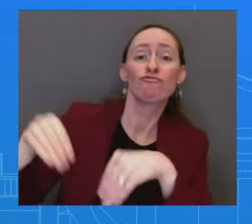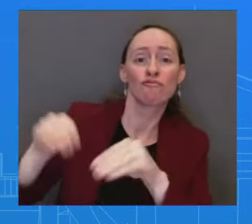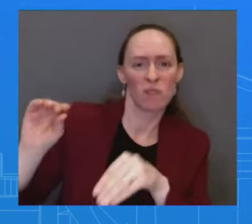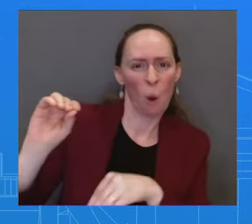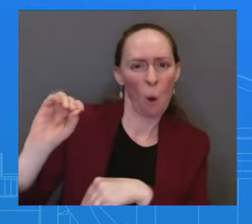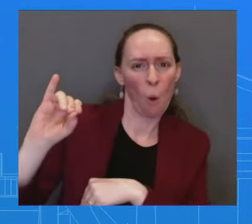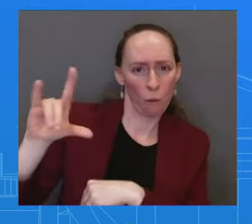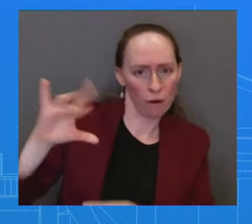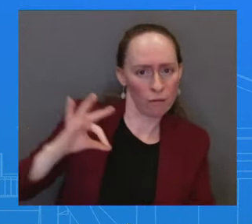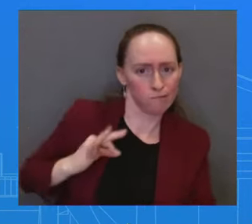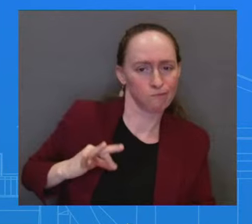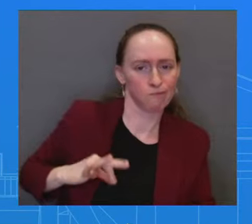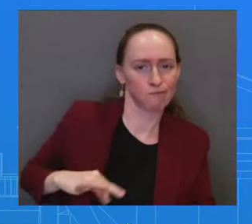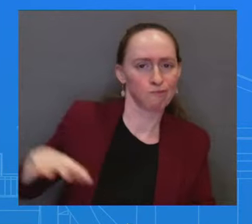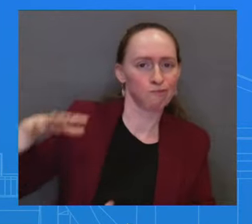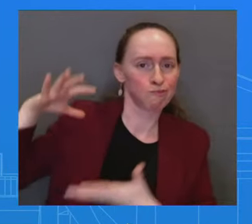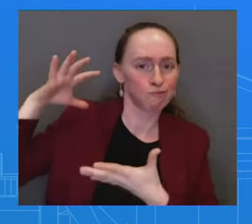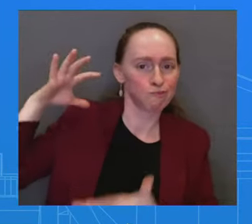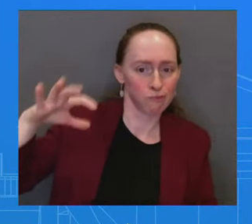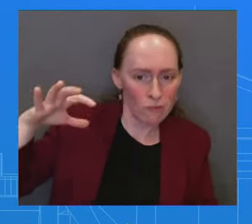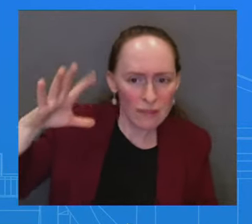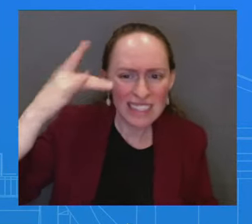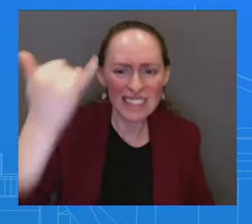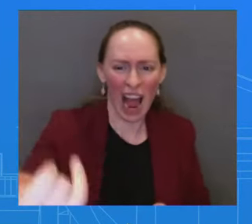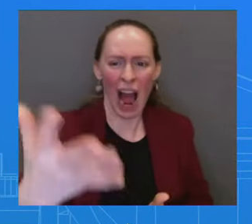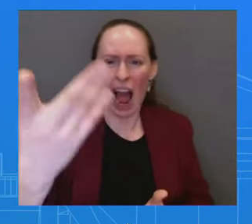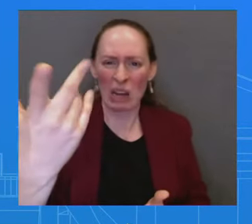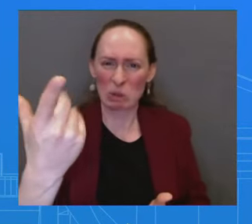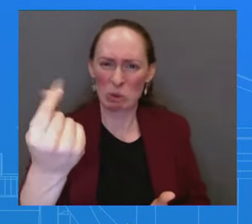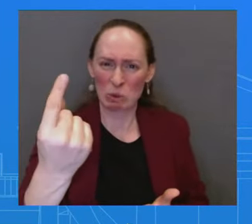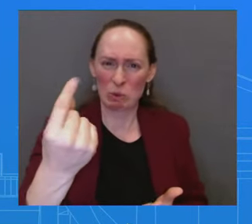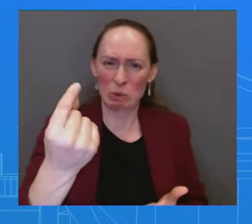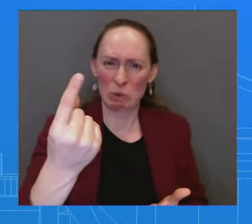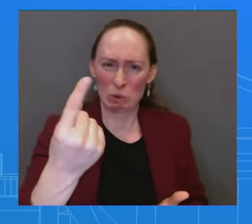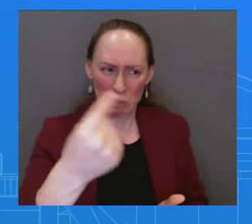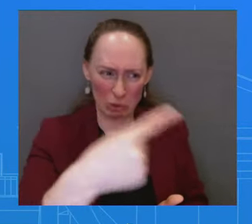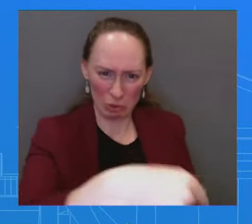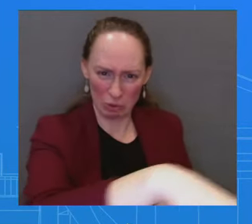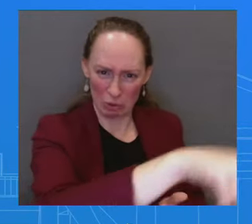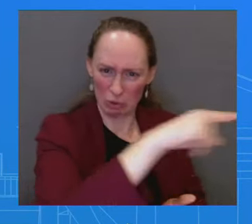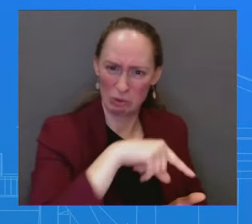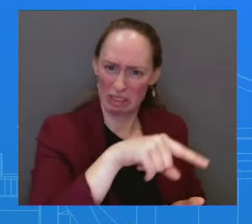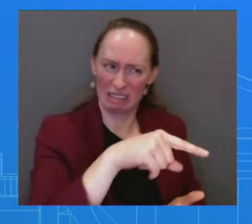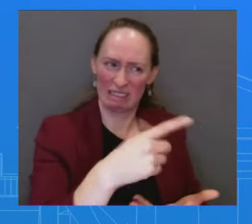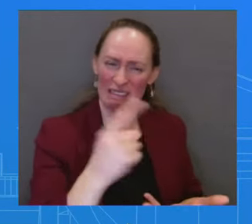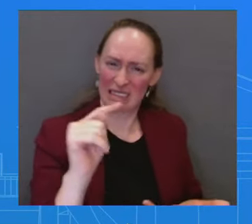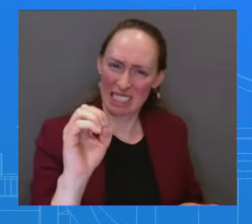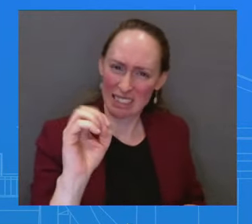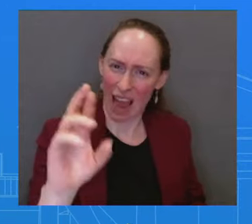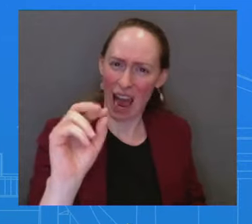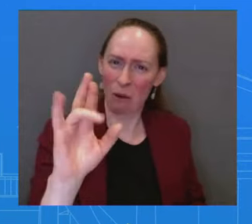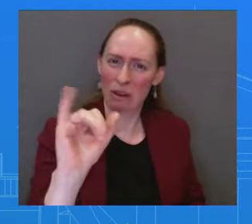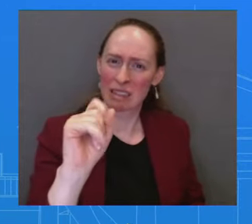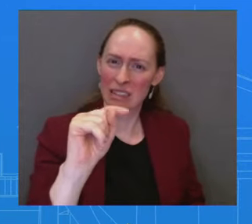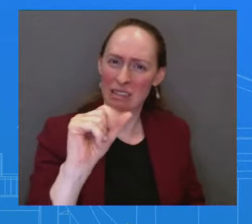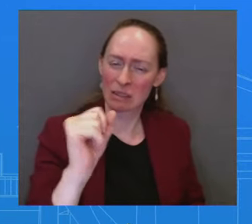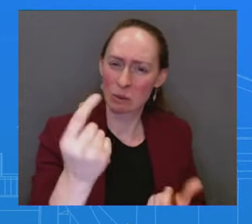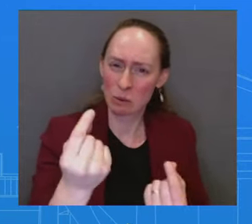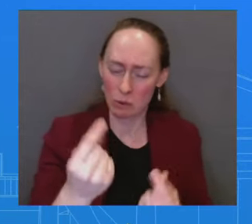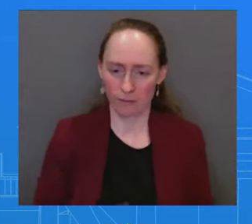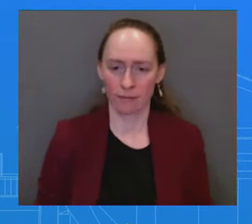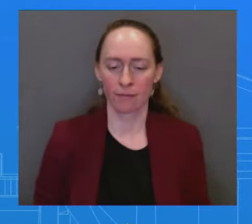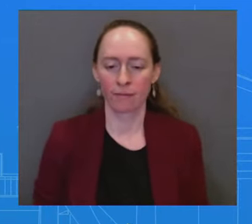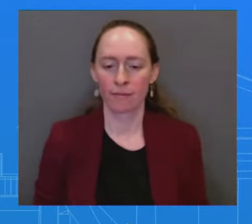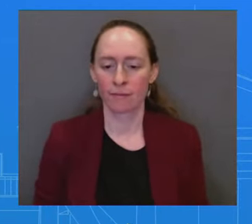within the country? It doesn't. You're talking about general license number 25, which is designed to allow for the import of some petroleum